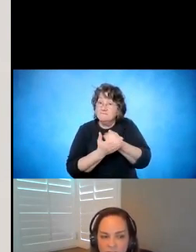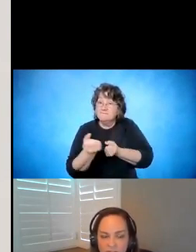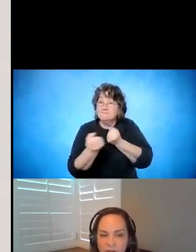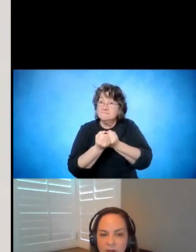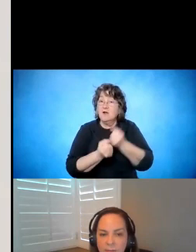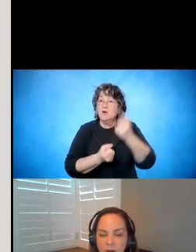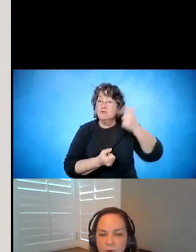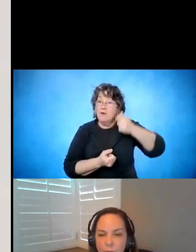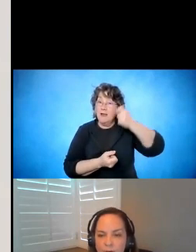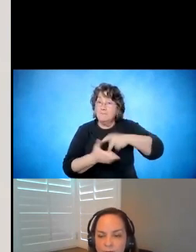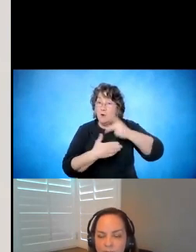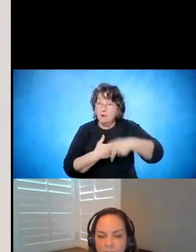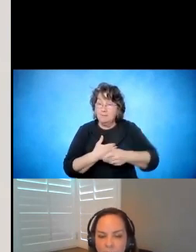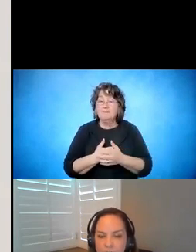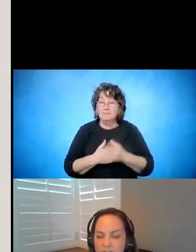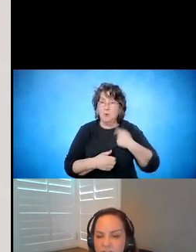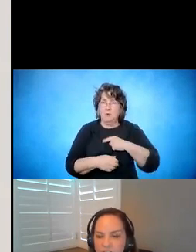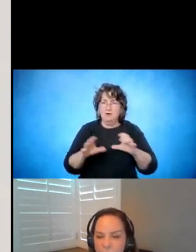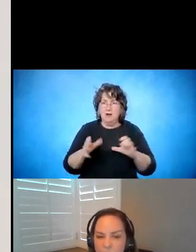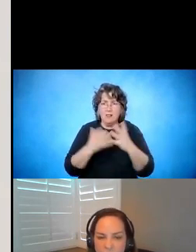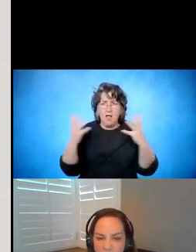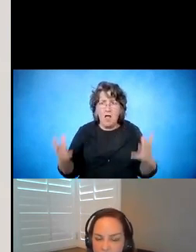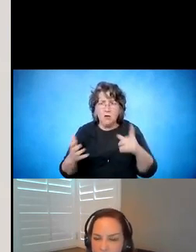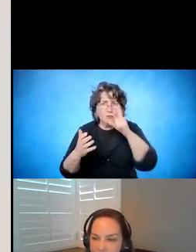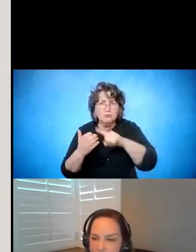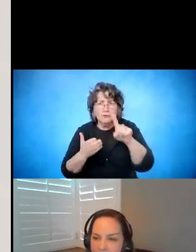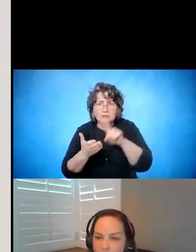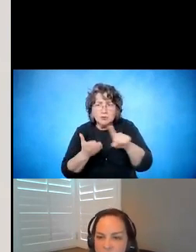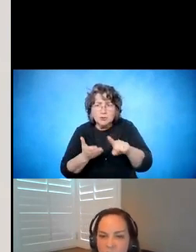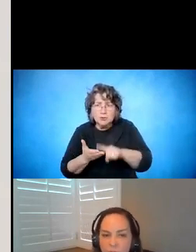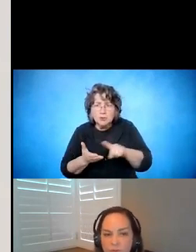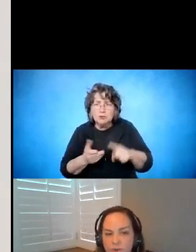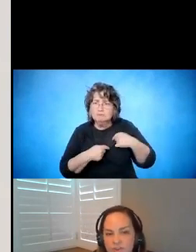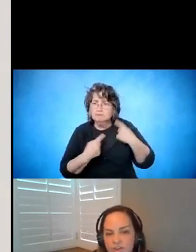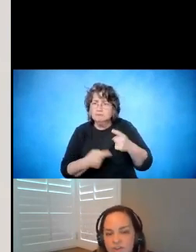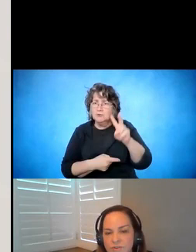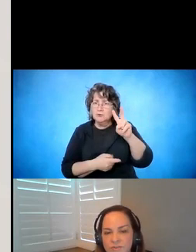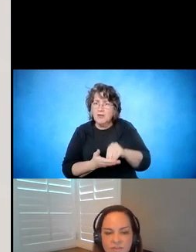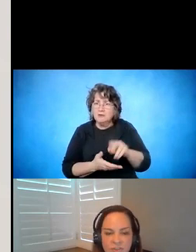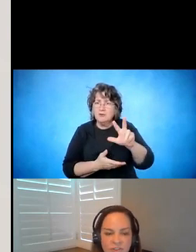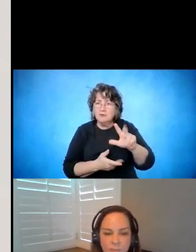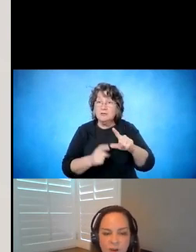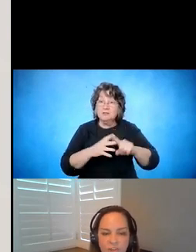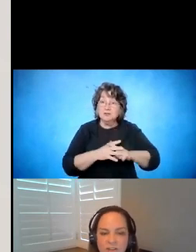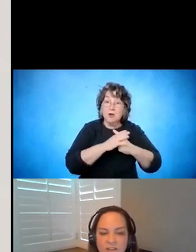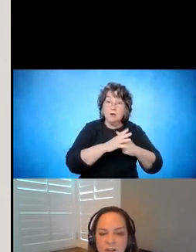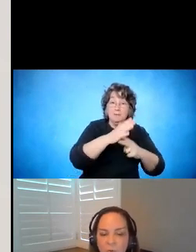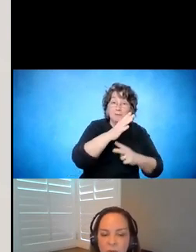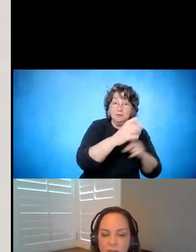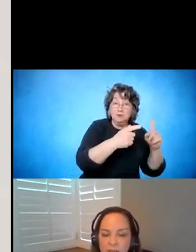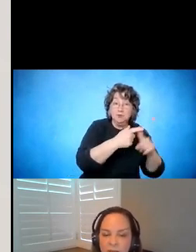with our group in California since 2003. We started with the Bridges to Use Self-Sufficiency Project.